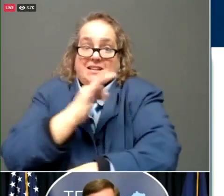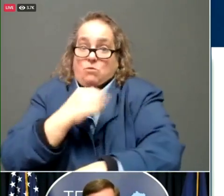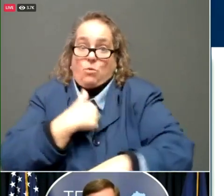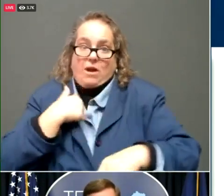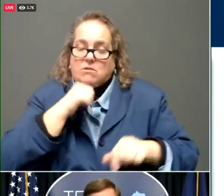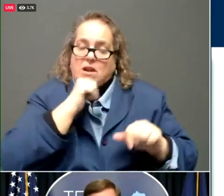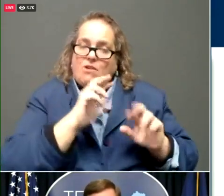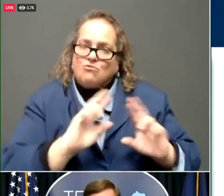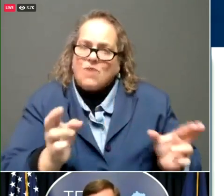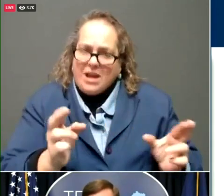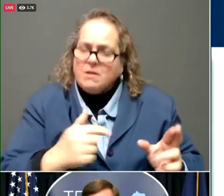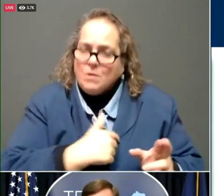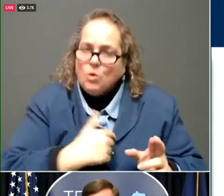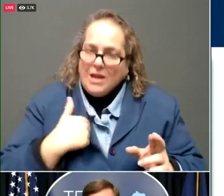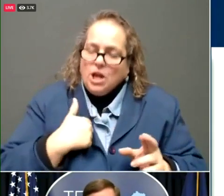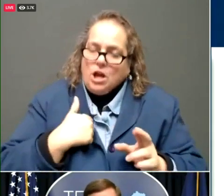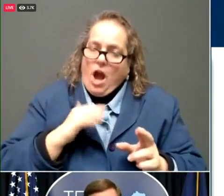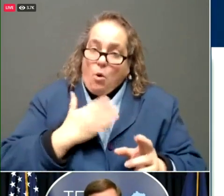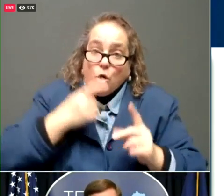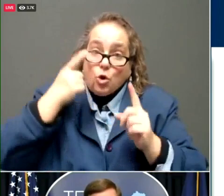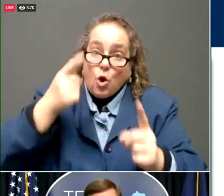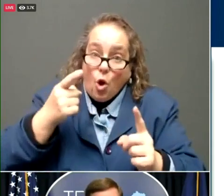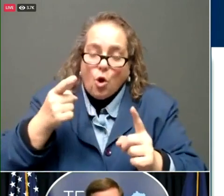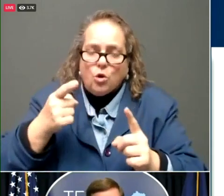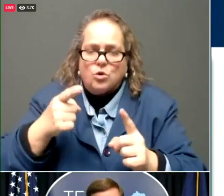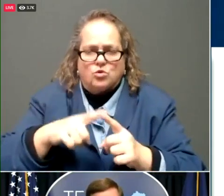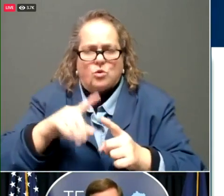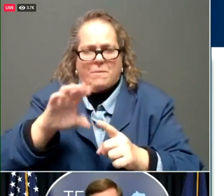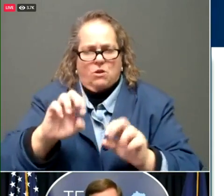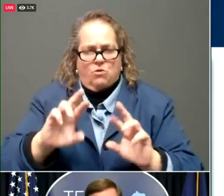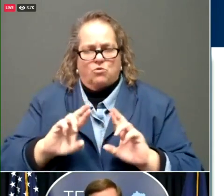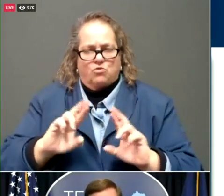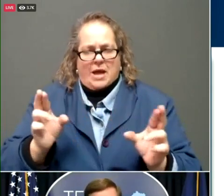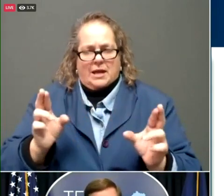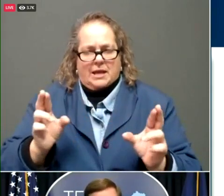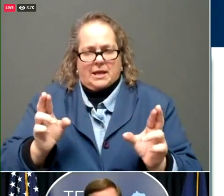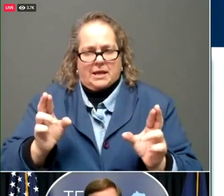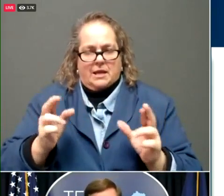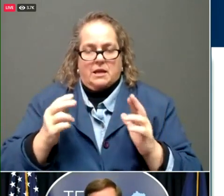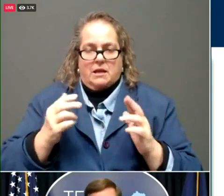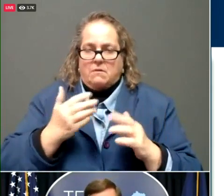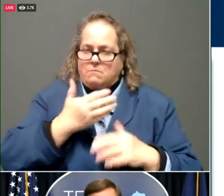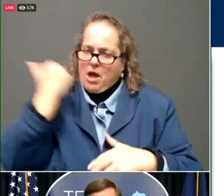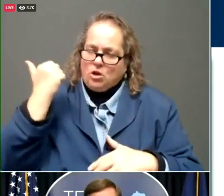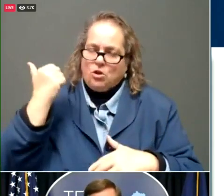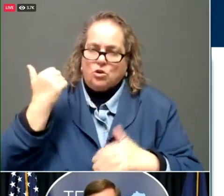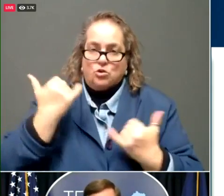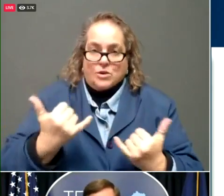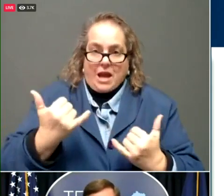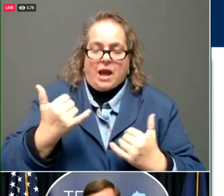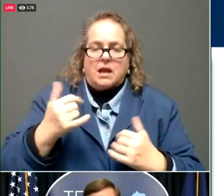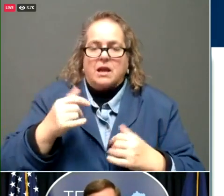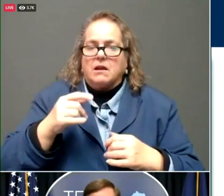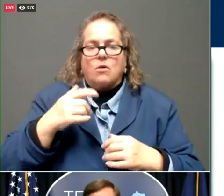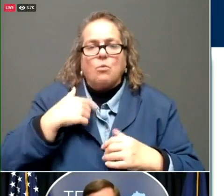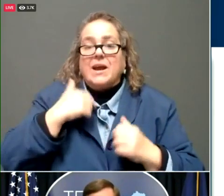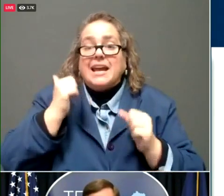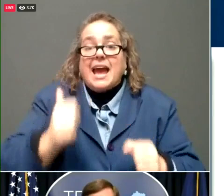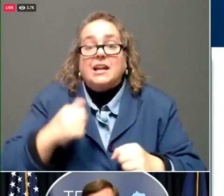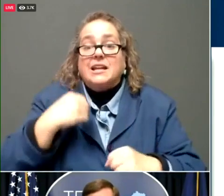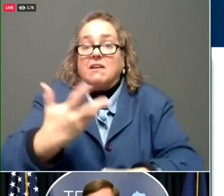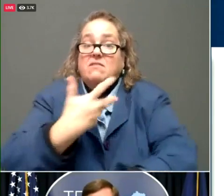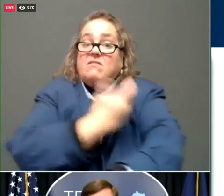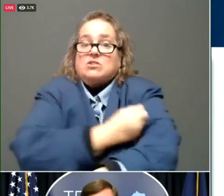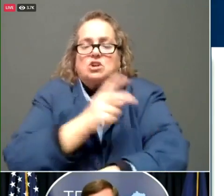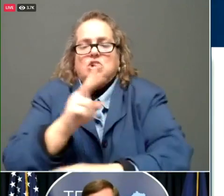Kentucky. And our goal is to be able to far exceed what we think we can do today, which is about 250,000 vaccines a week